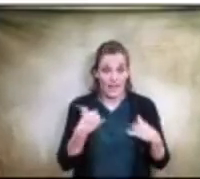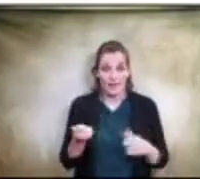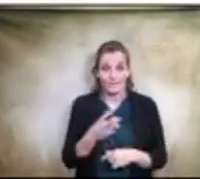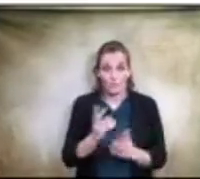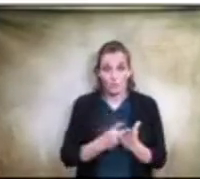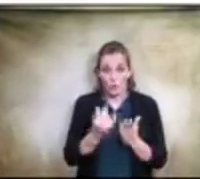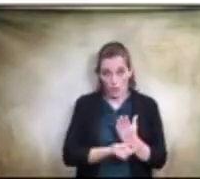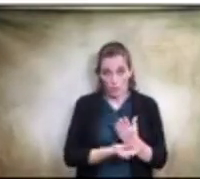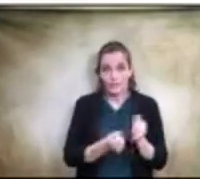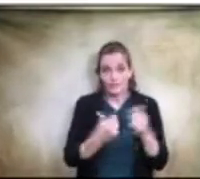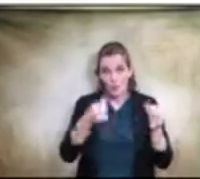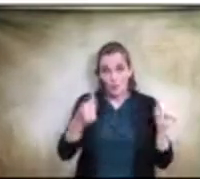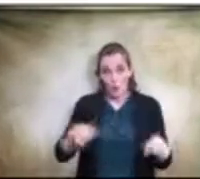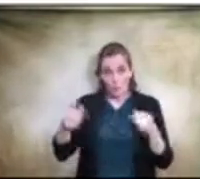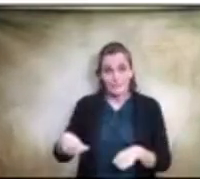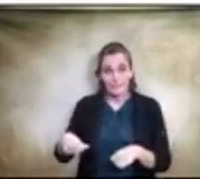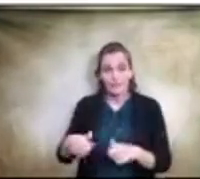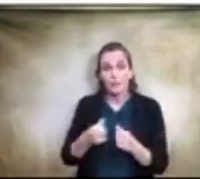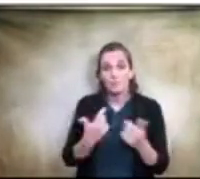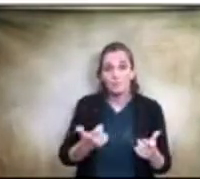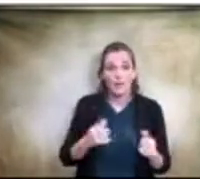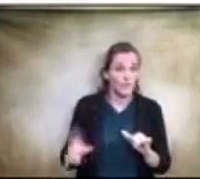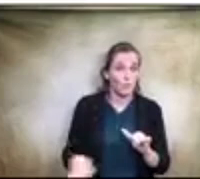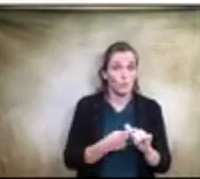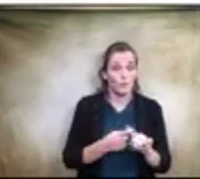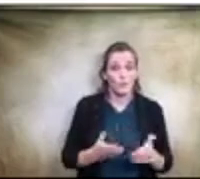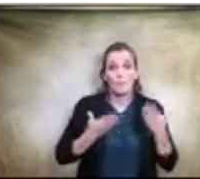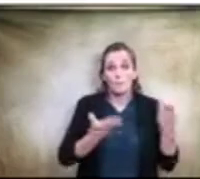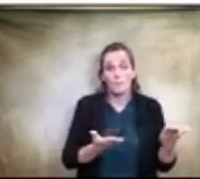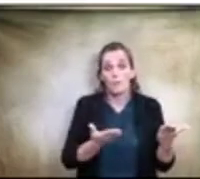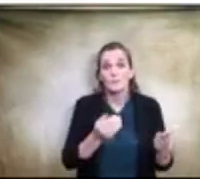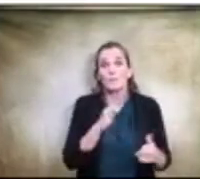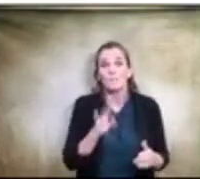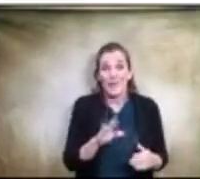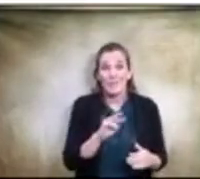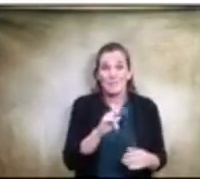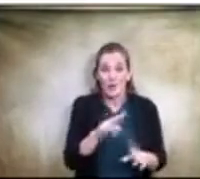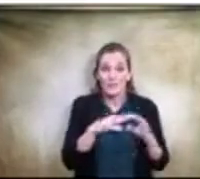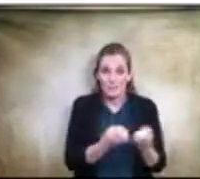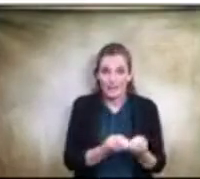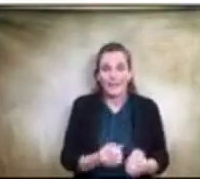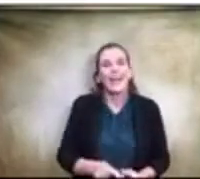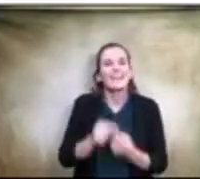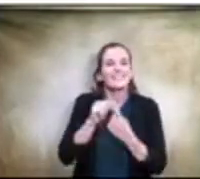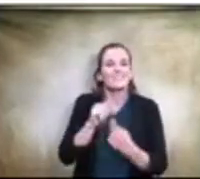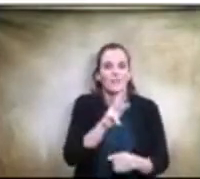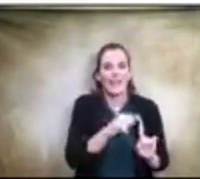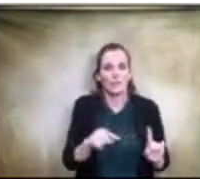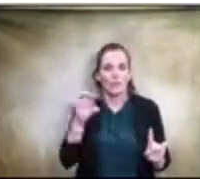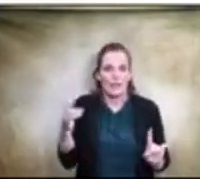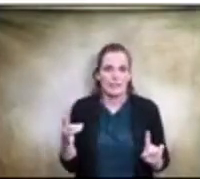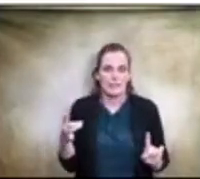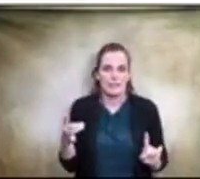projects that were originally proposed by the bond committee, except for K8. And, um, one